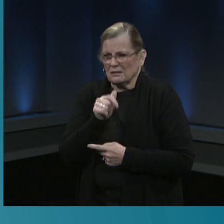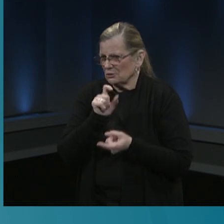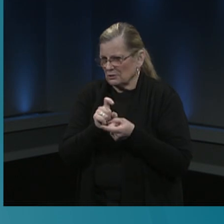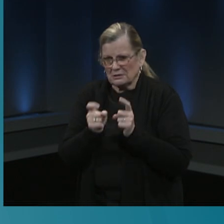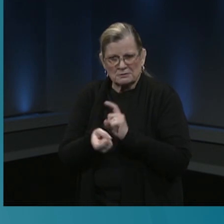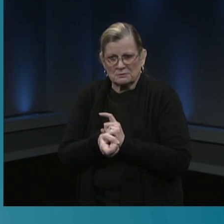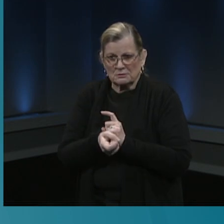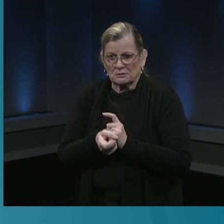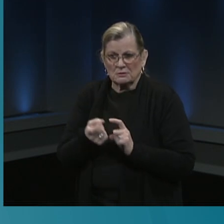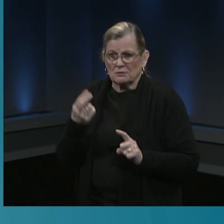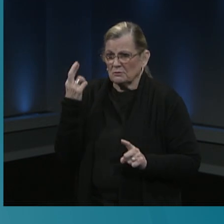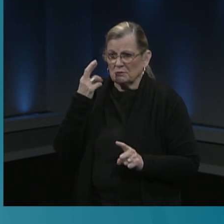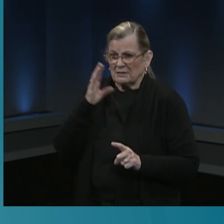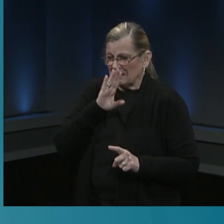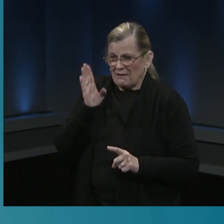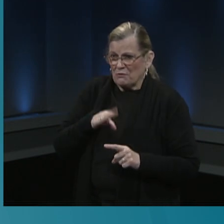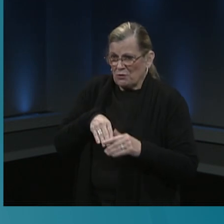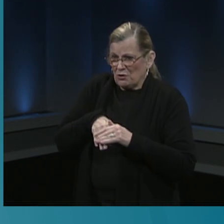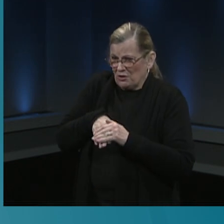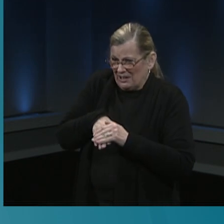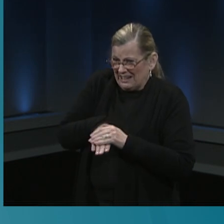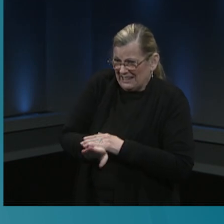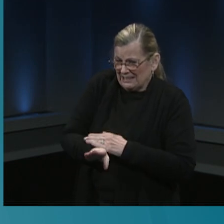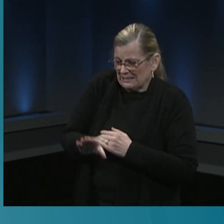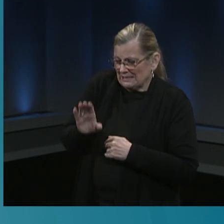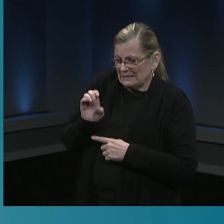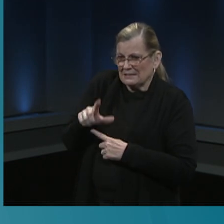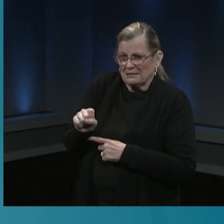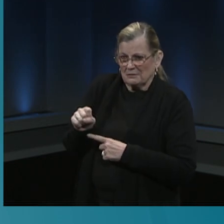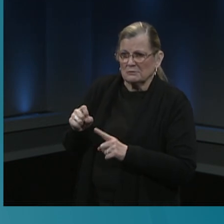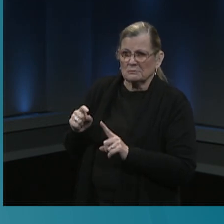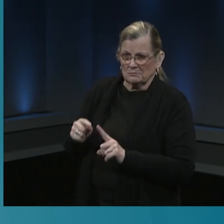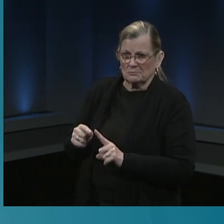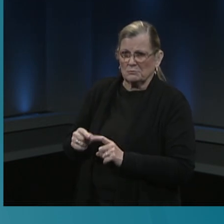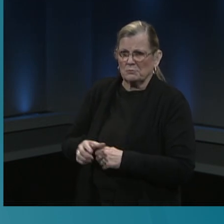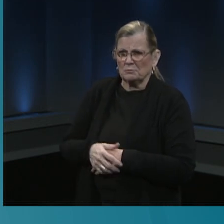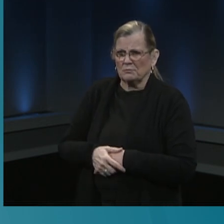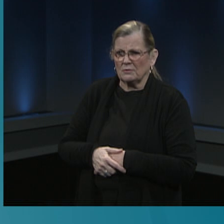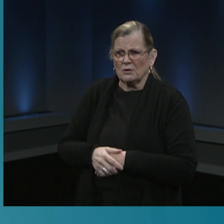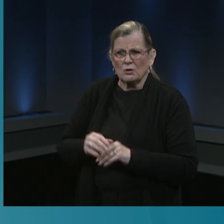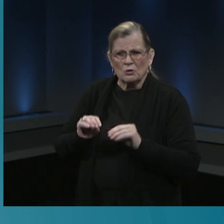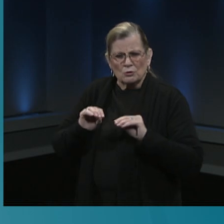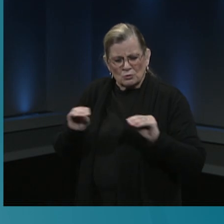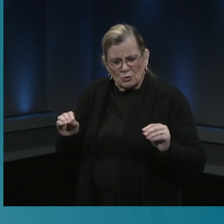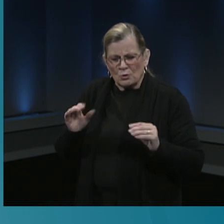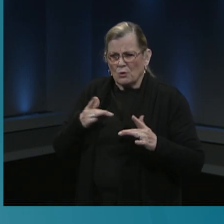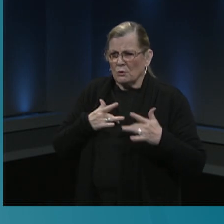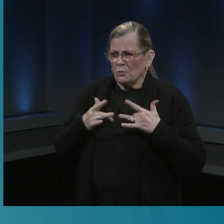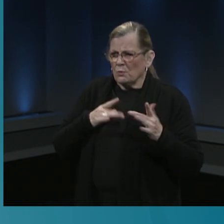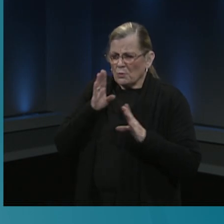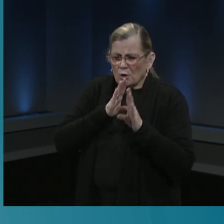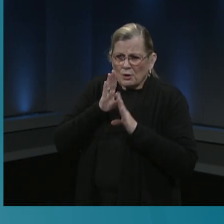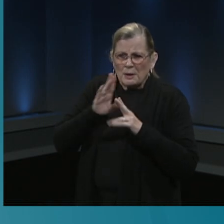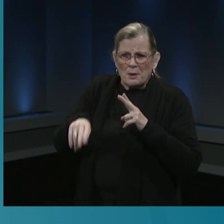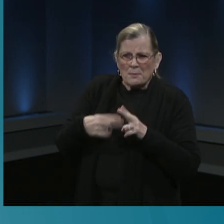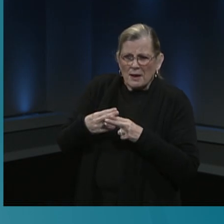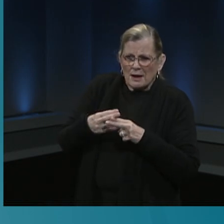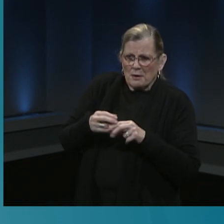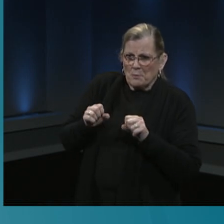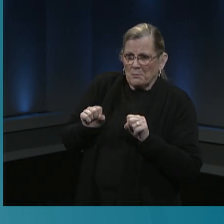of the cell where our DNA is kept, so that there is no need for concern about possible mutations.